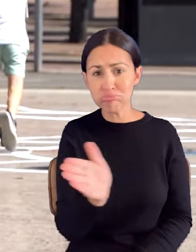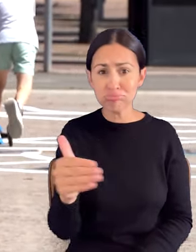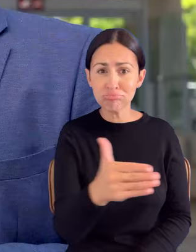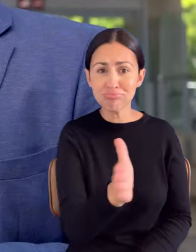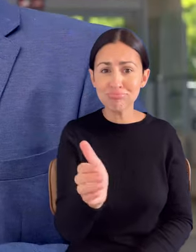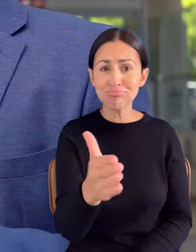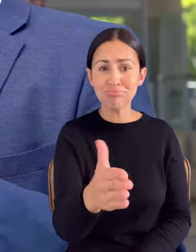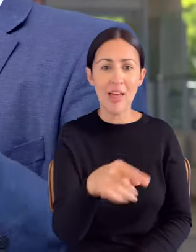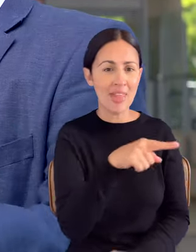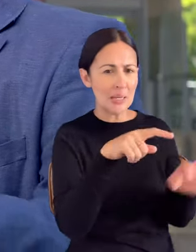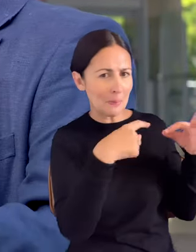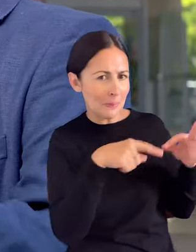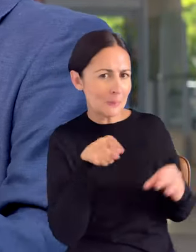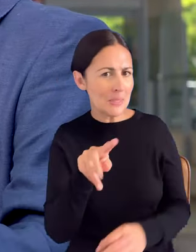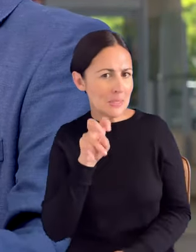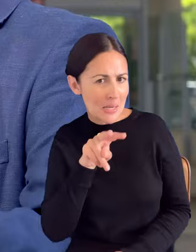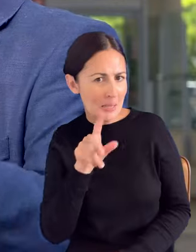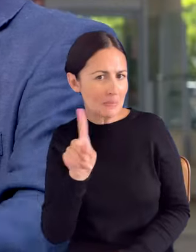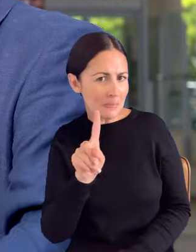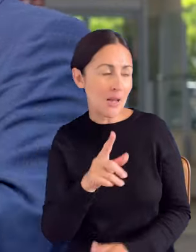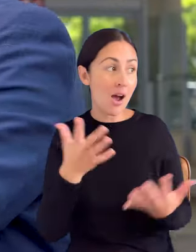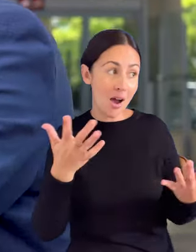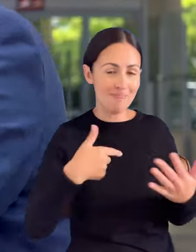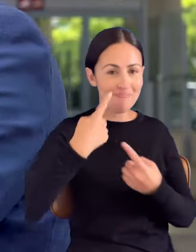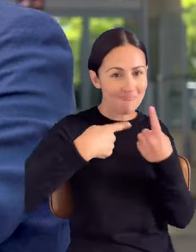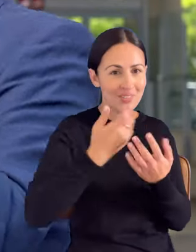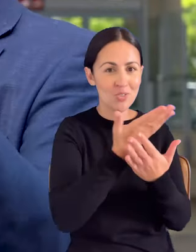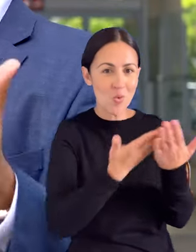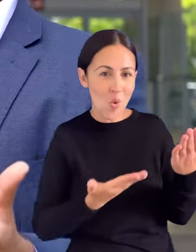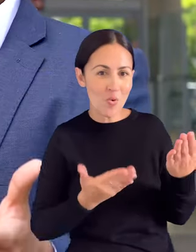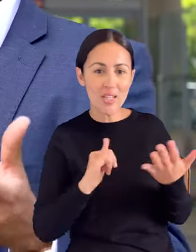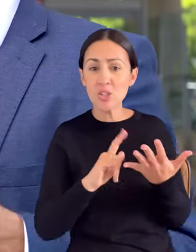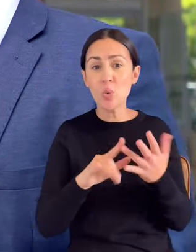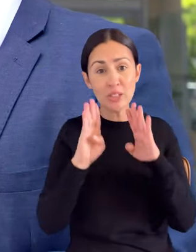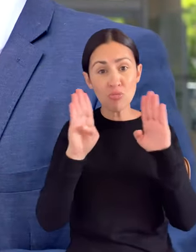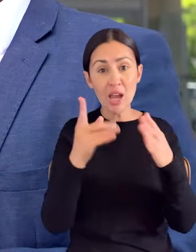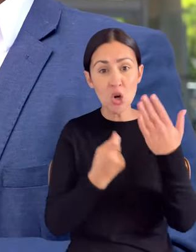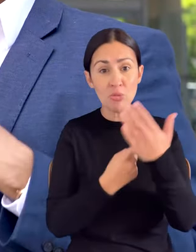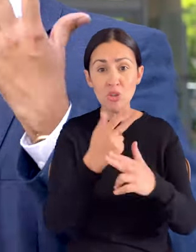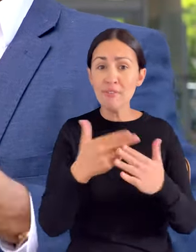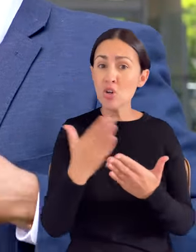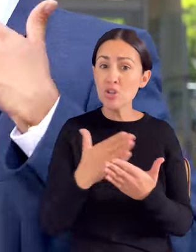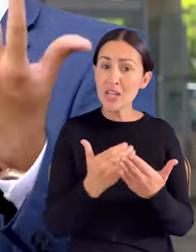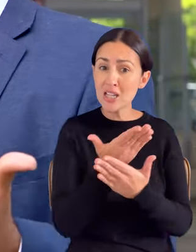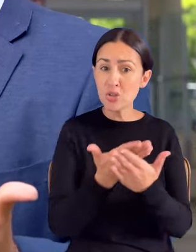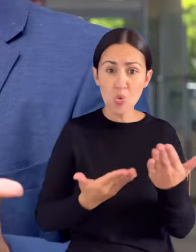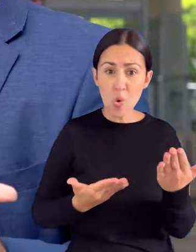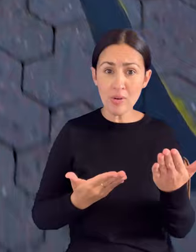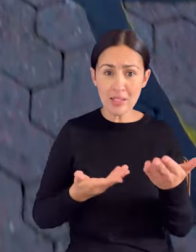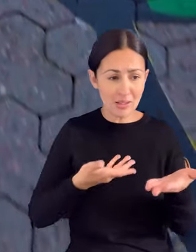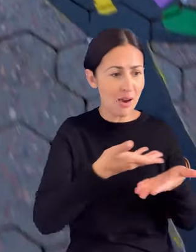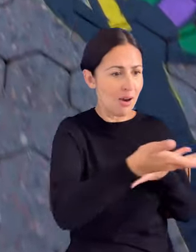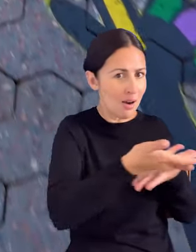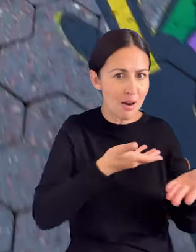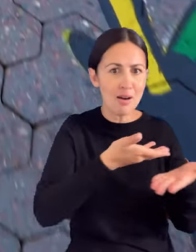so what is this, is this a snake? And I was able to tell him the story, oh, that's from here or the dragonfly is from here. So it inspired conversation.